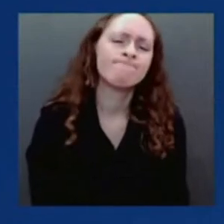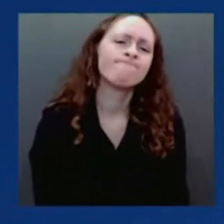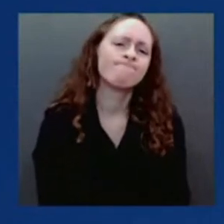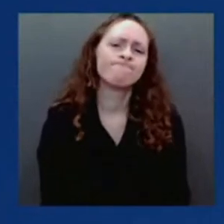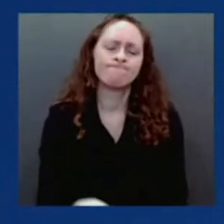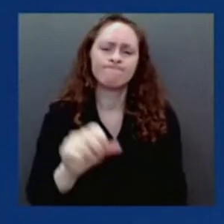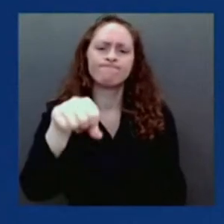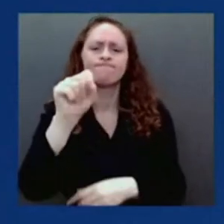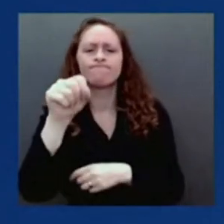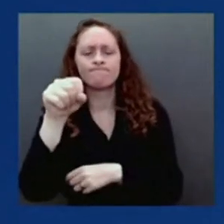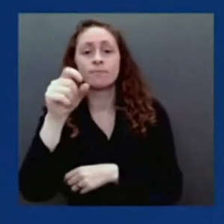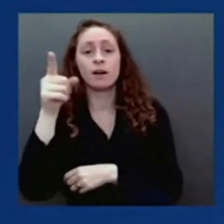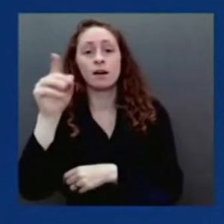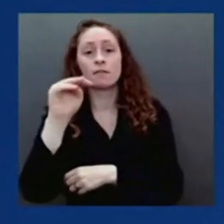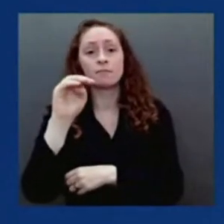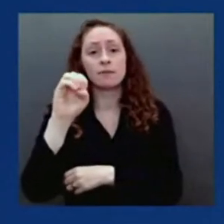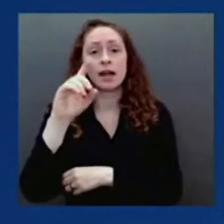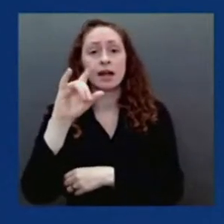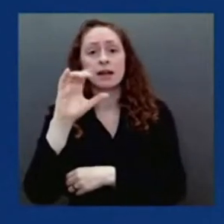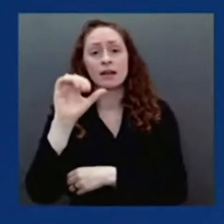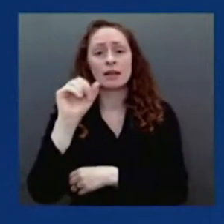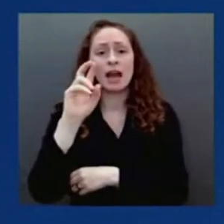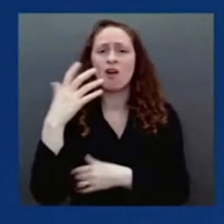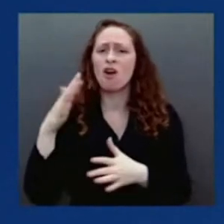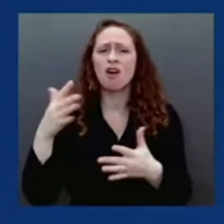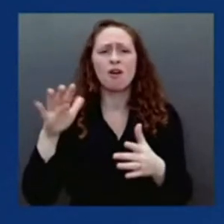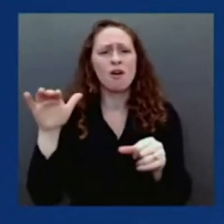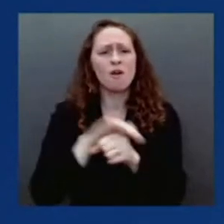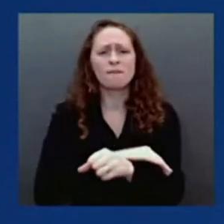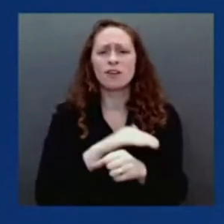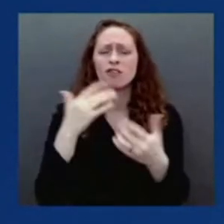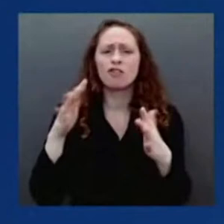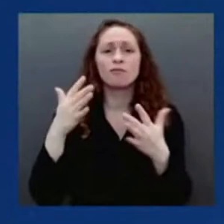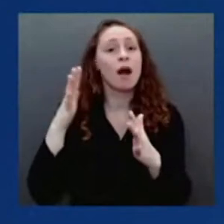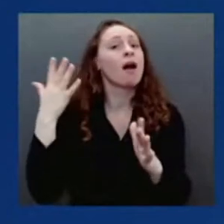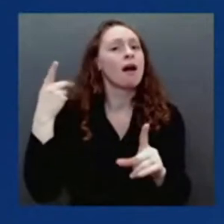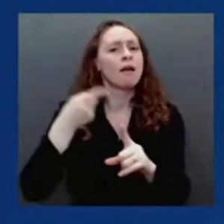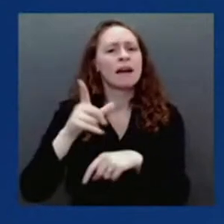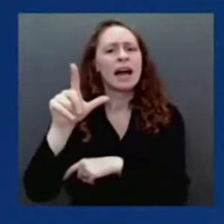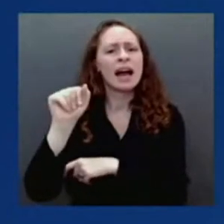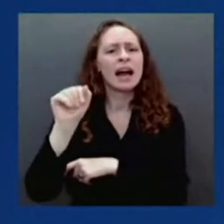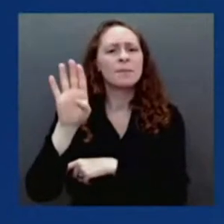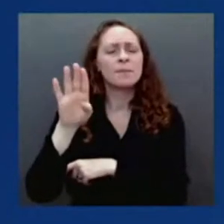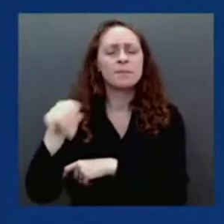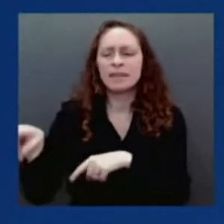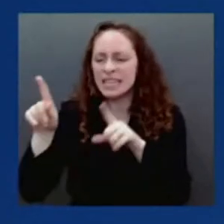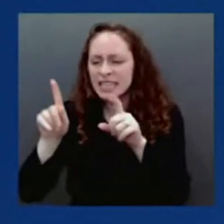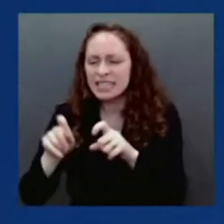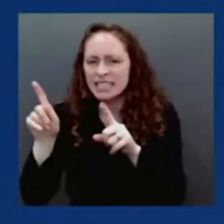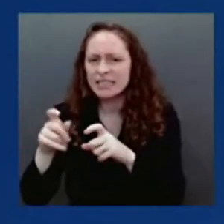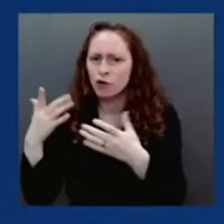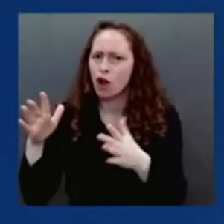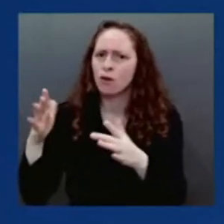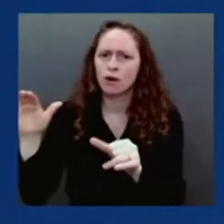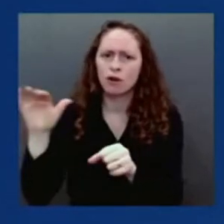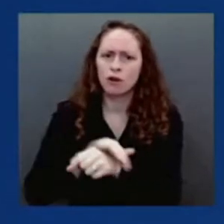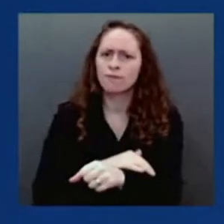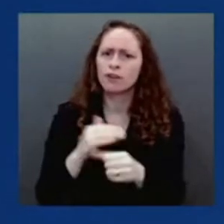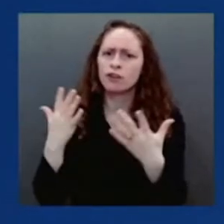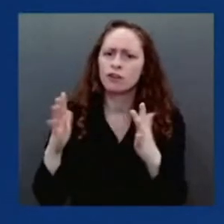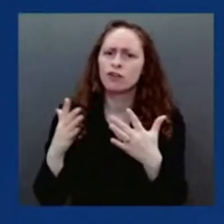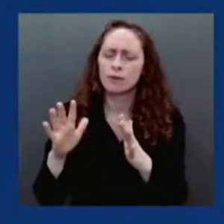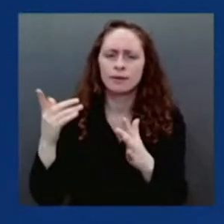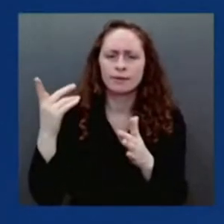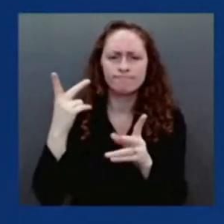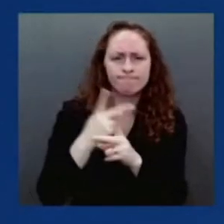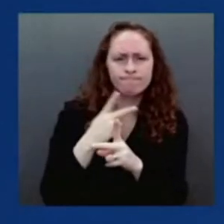tests. And CMS over at HHS is exploring the best way to provide more testing options to Medicare